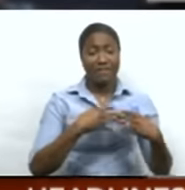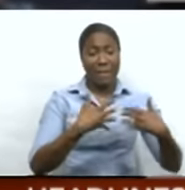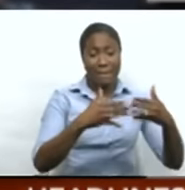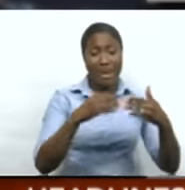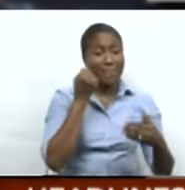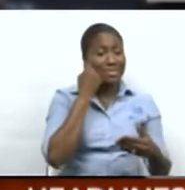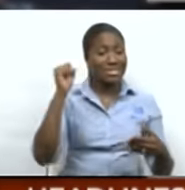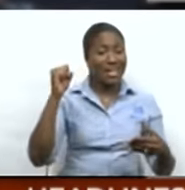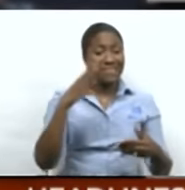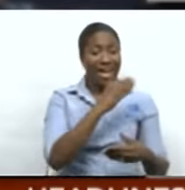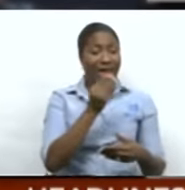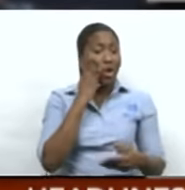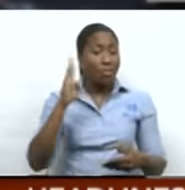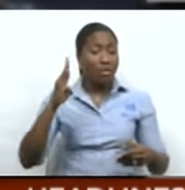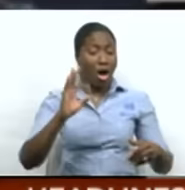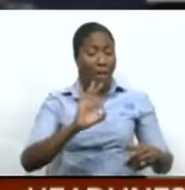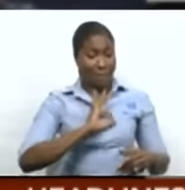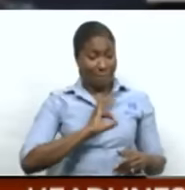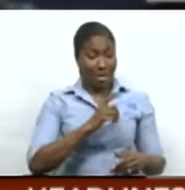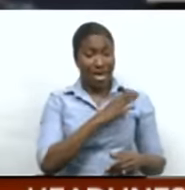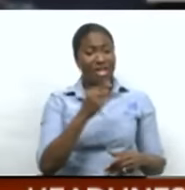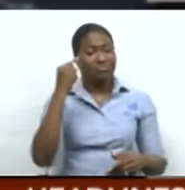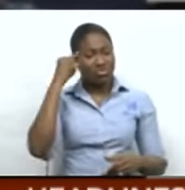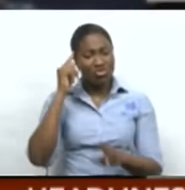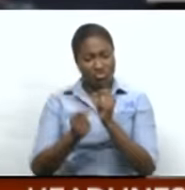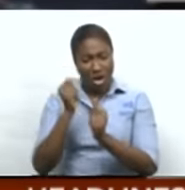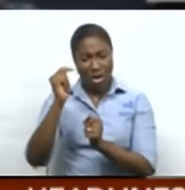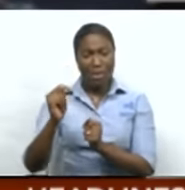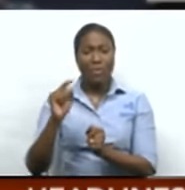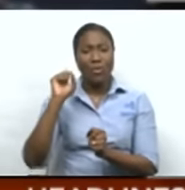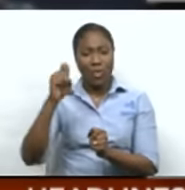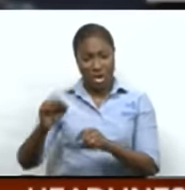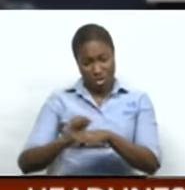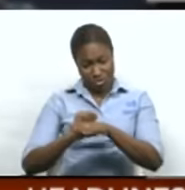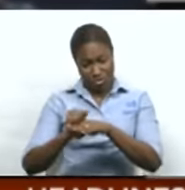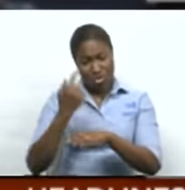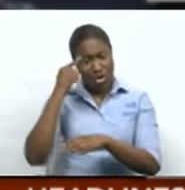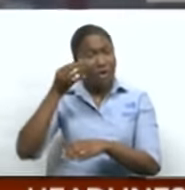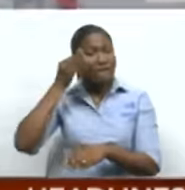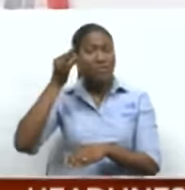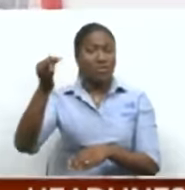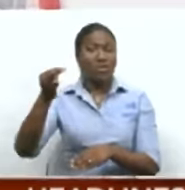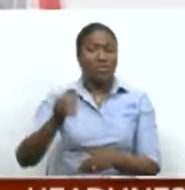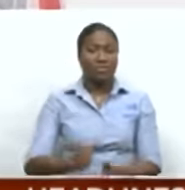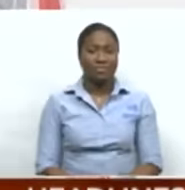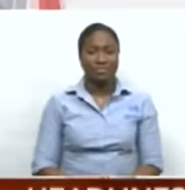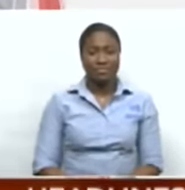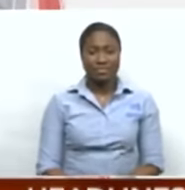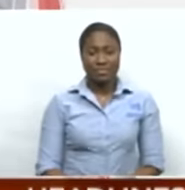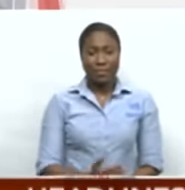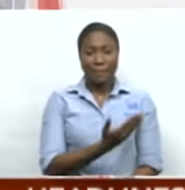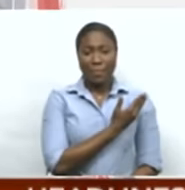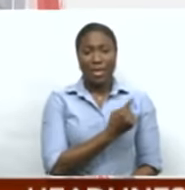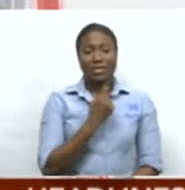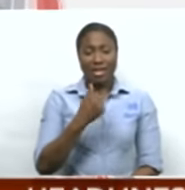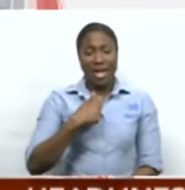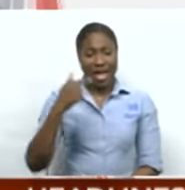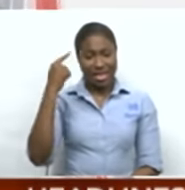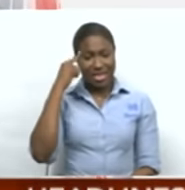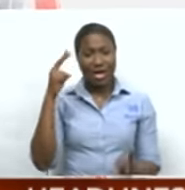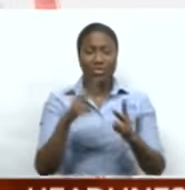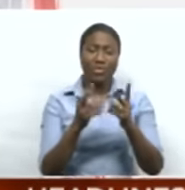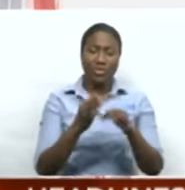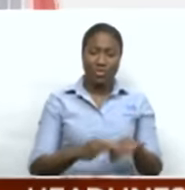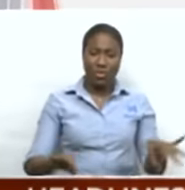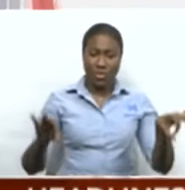believes that Trinidad and Tobago will do well to plan ahead for future success. I think it's pretty important to me because, I